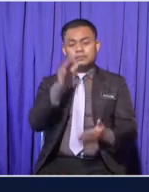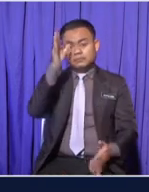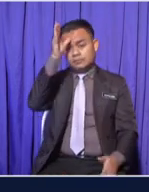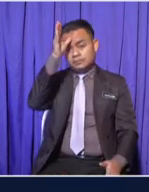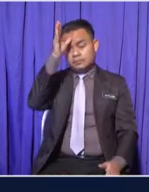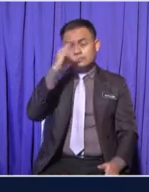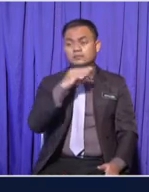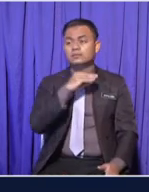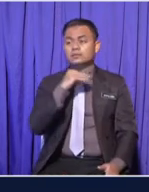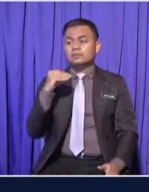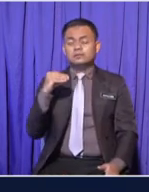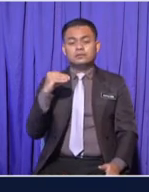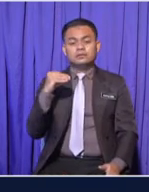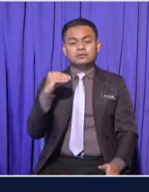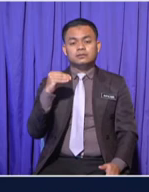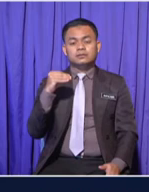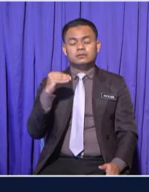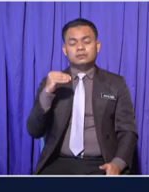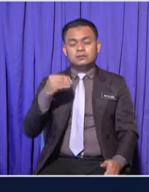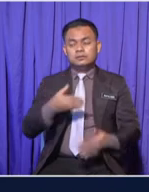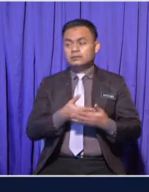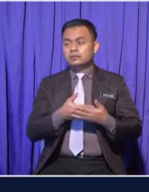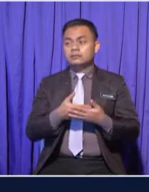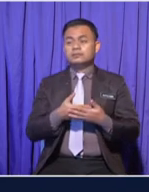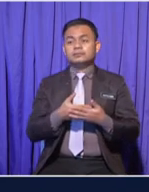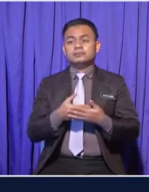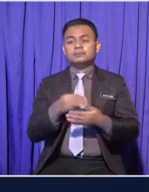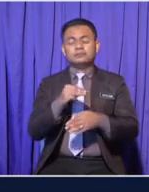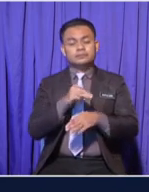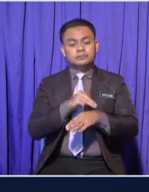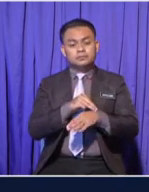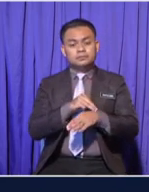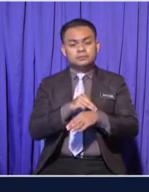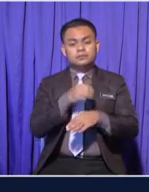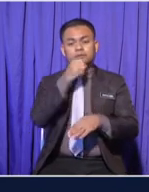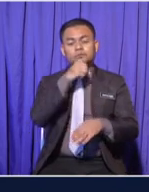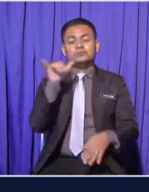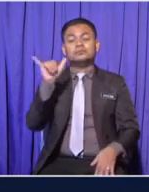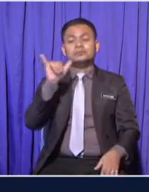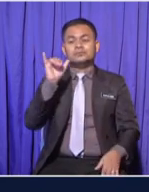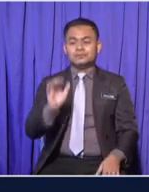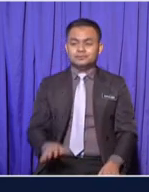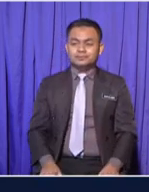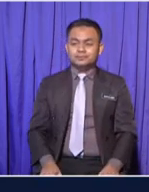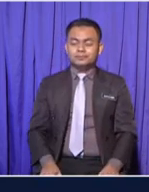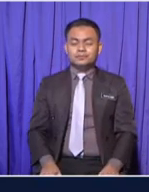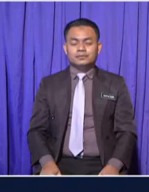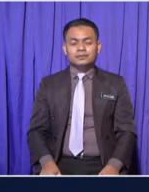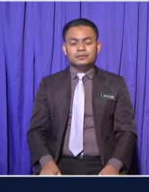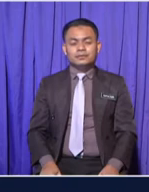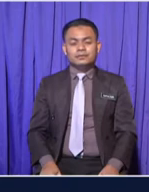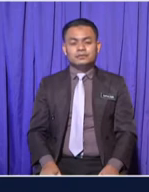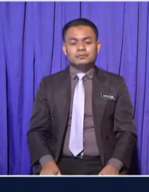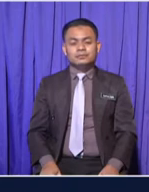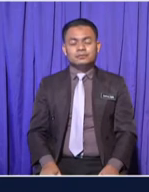And her daughter When they are At the same age The similarities